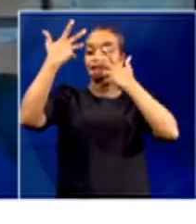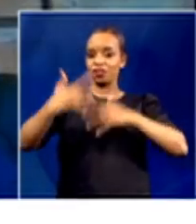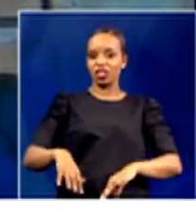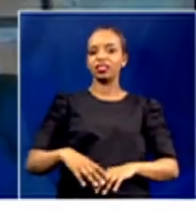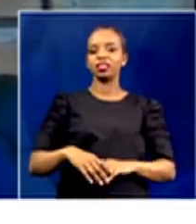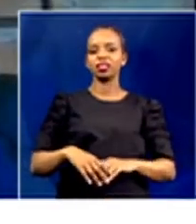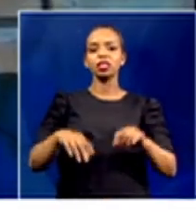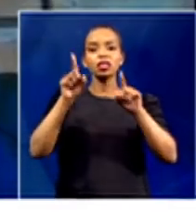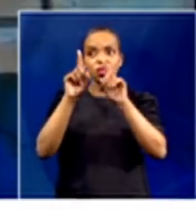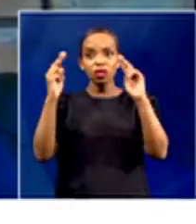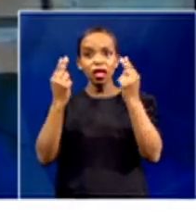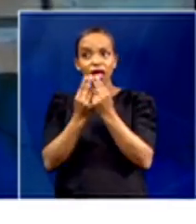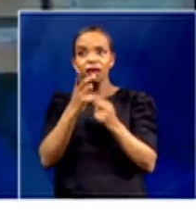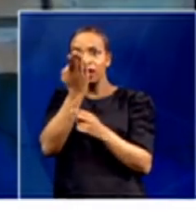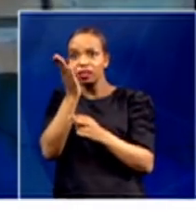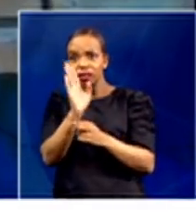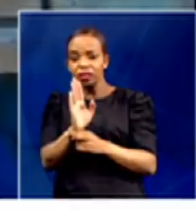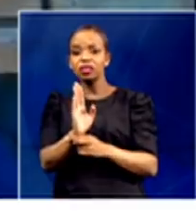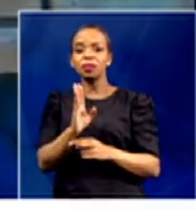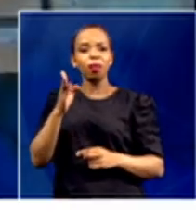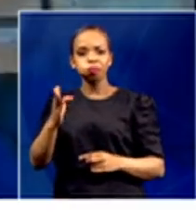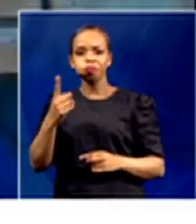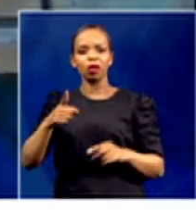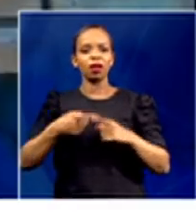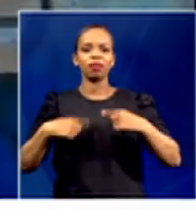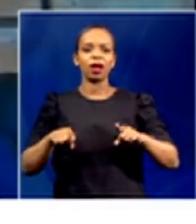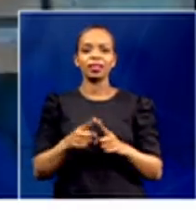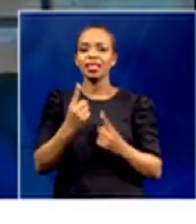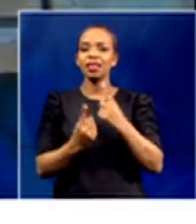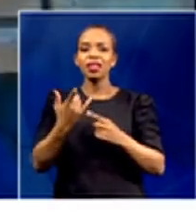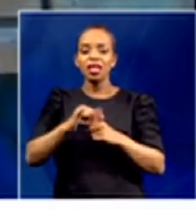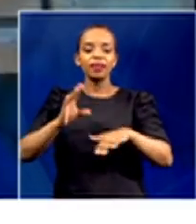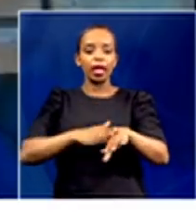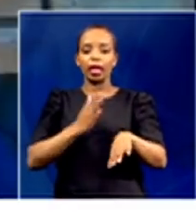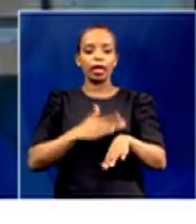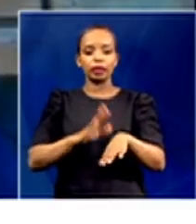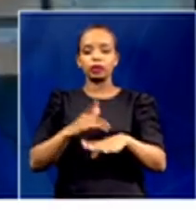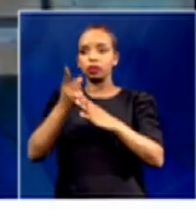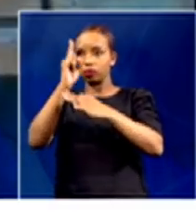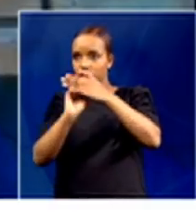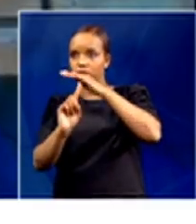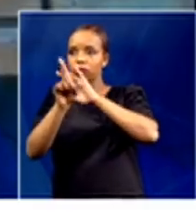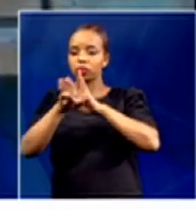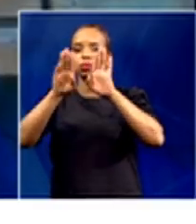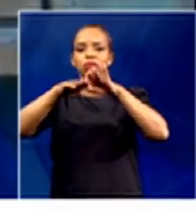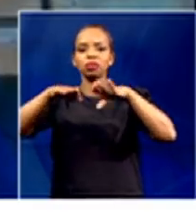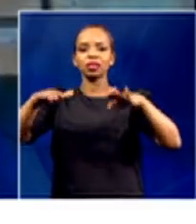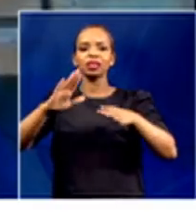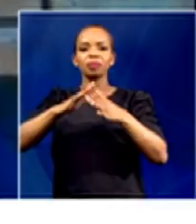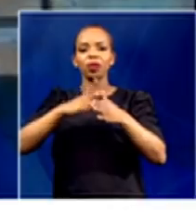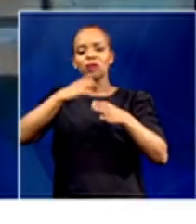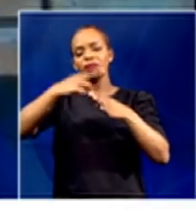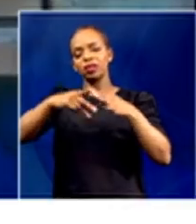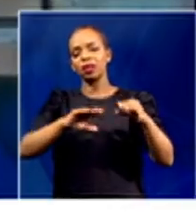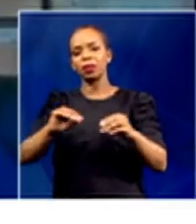Even if we have to be a little later with results and things like that. But what is important is